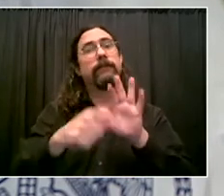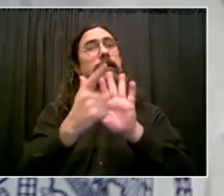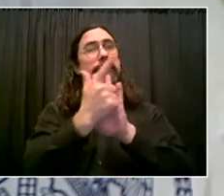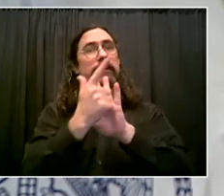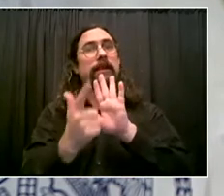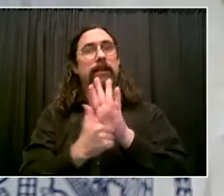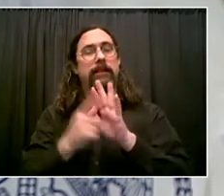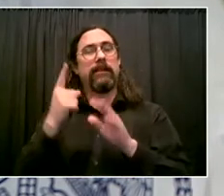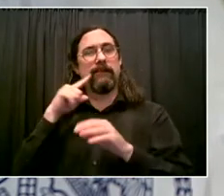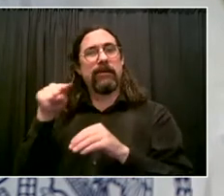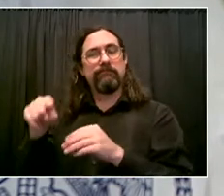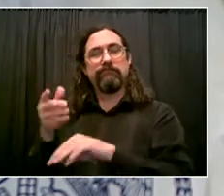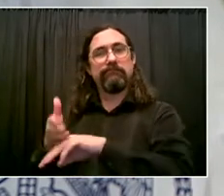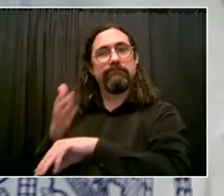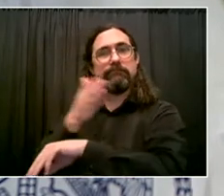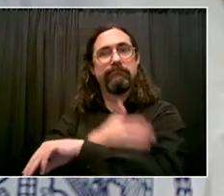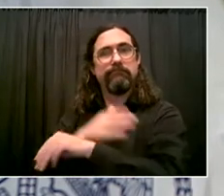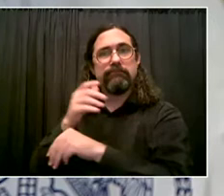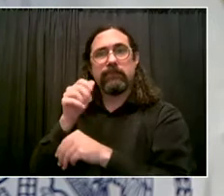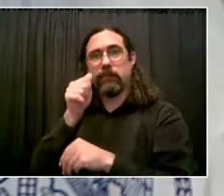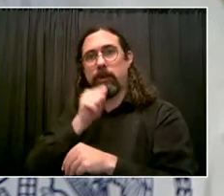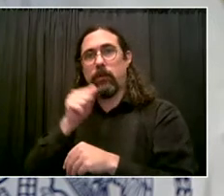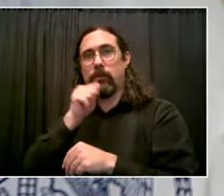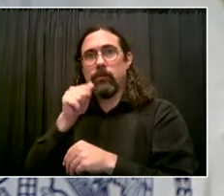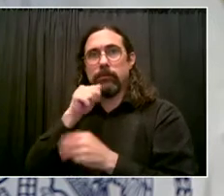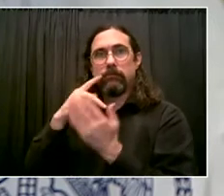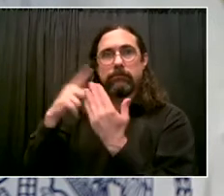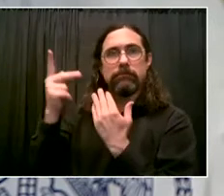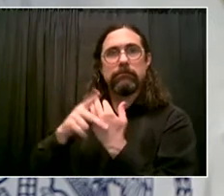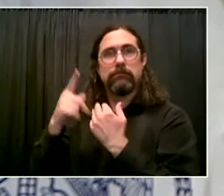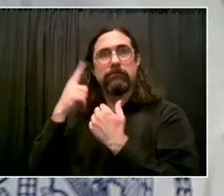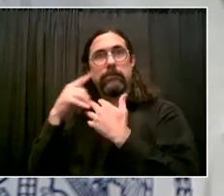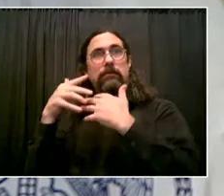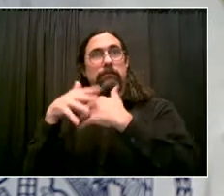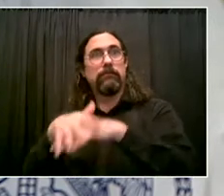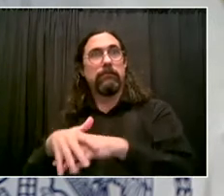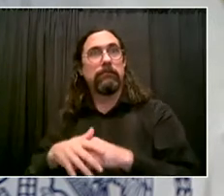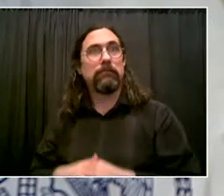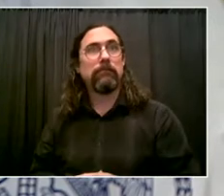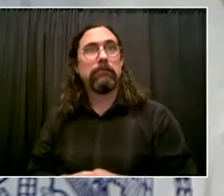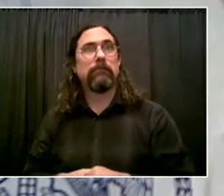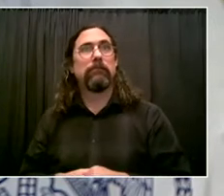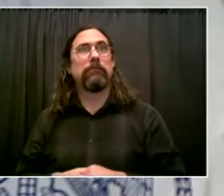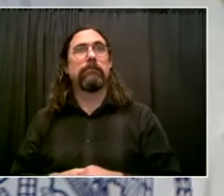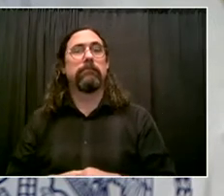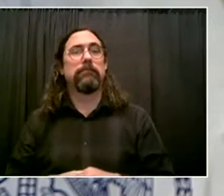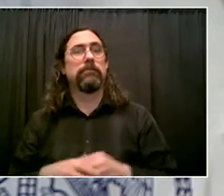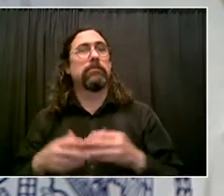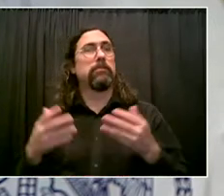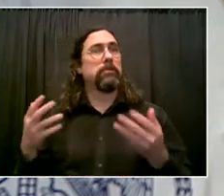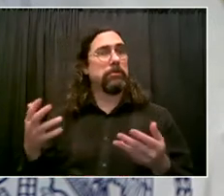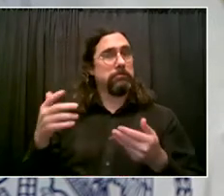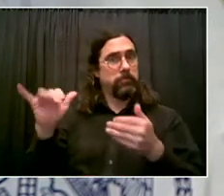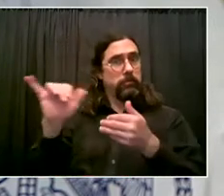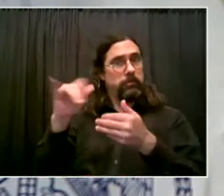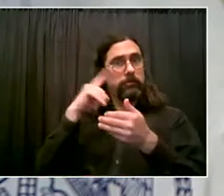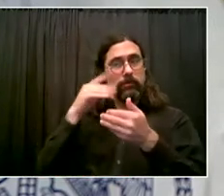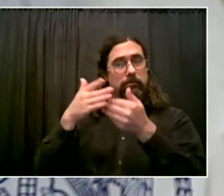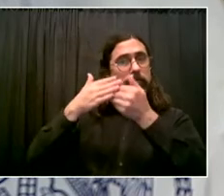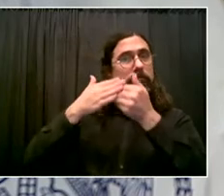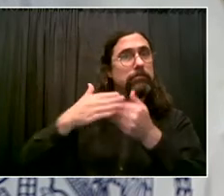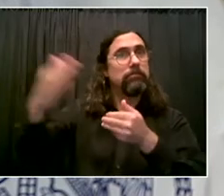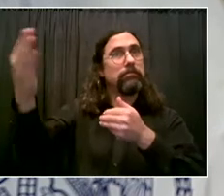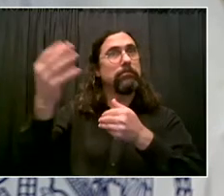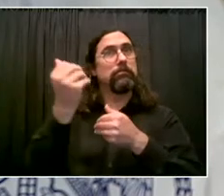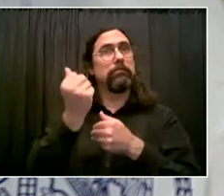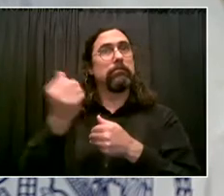rest of this year, we're going to be dealing with a major challenge. We can do better with the laws that are good laws, that are important laws,